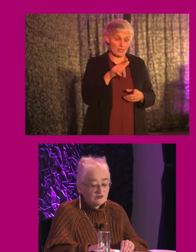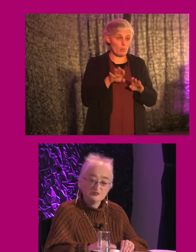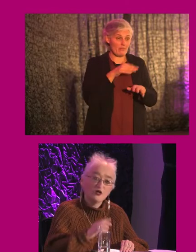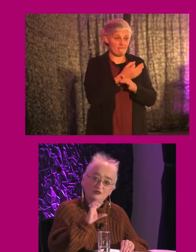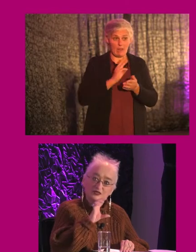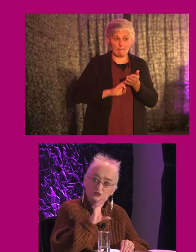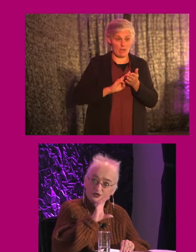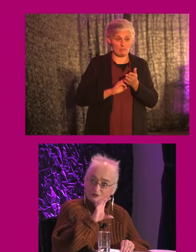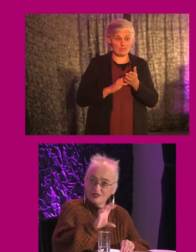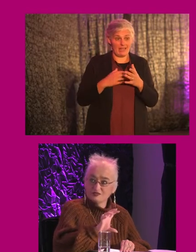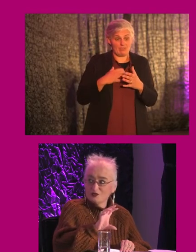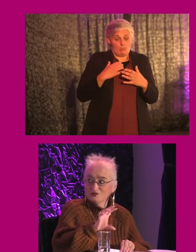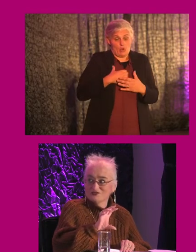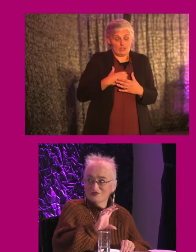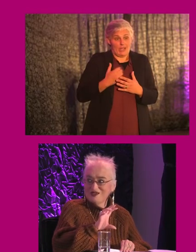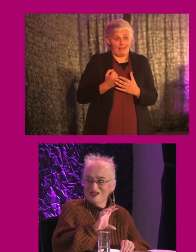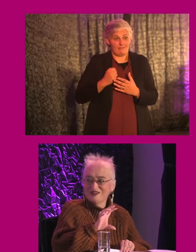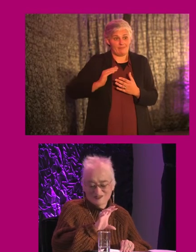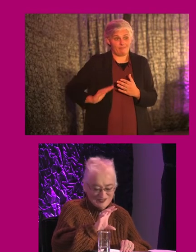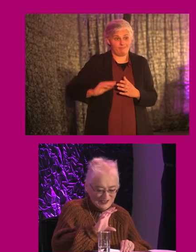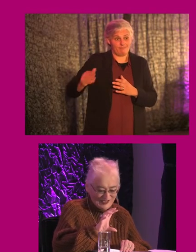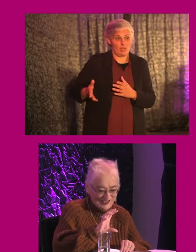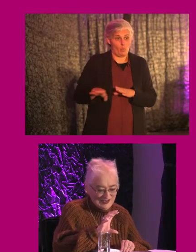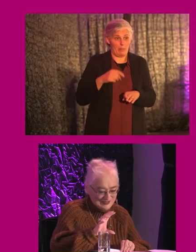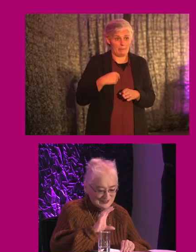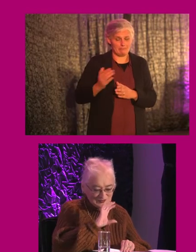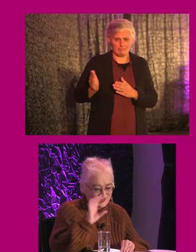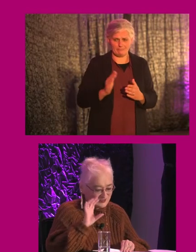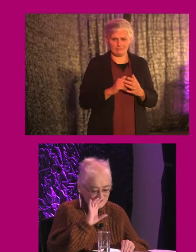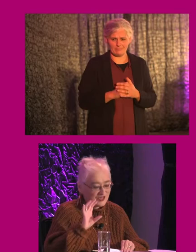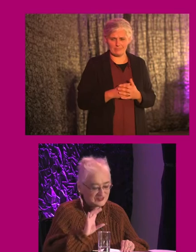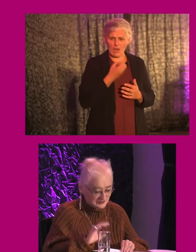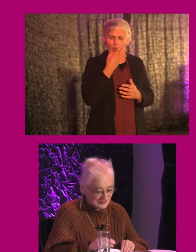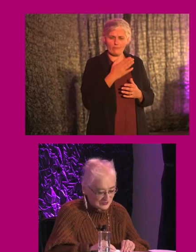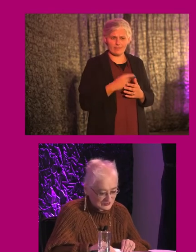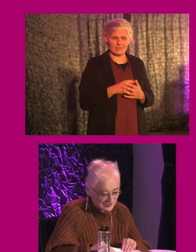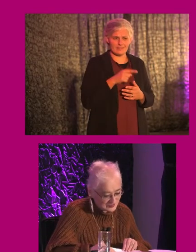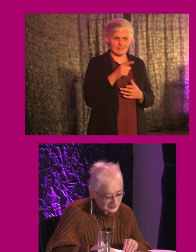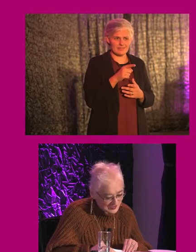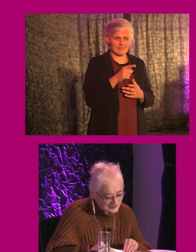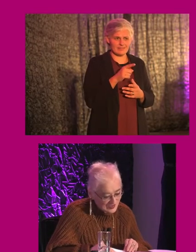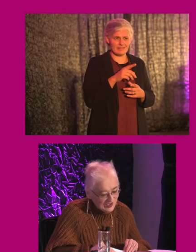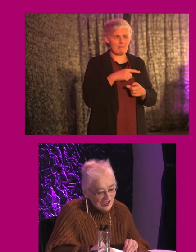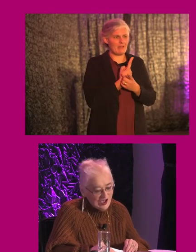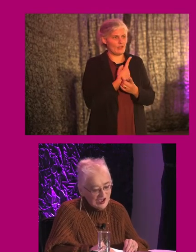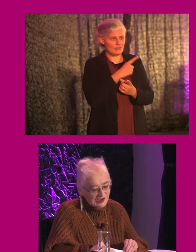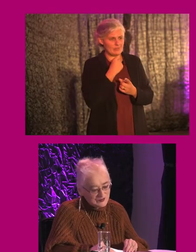of a small mini toilet pencil holder for my desk. It's something that delights my daughter, I must say.